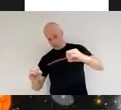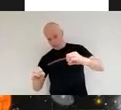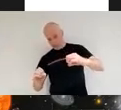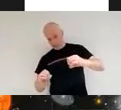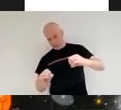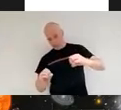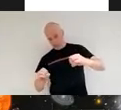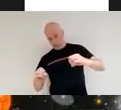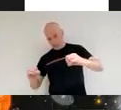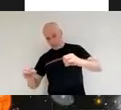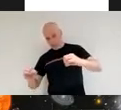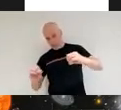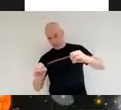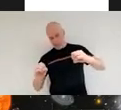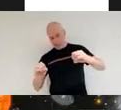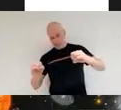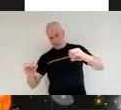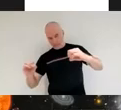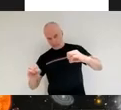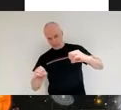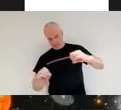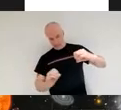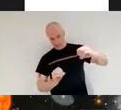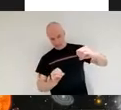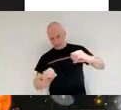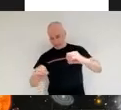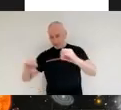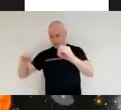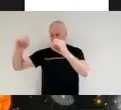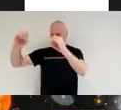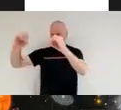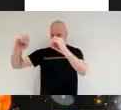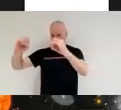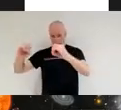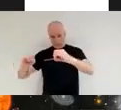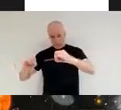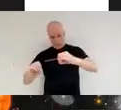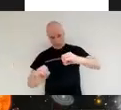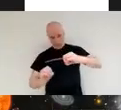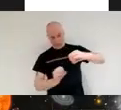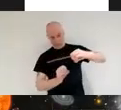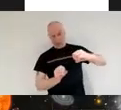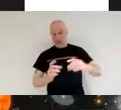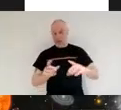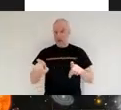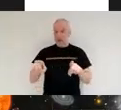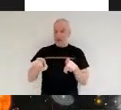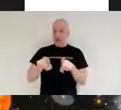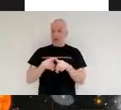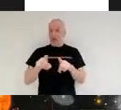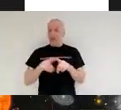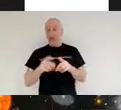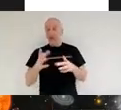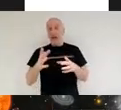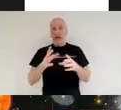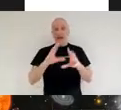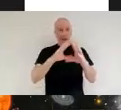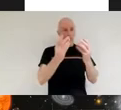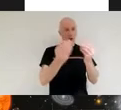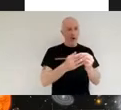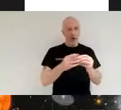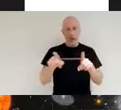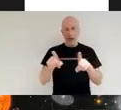to be staying at the same orbital time period you can almost think of it as the earth's providing a gravitational